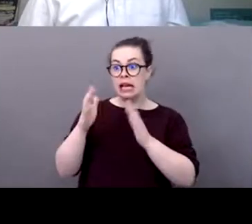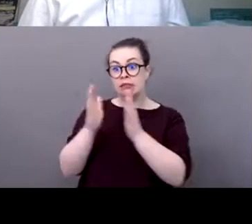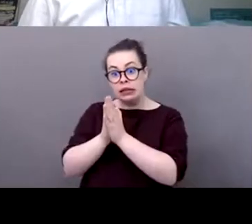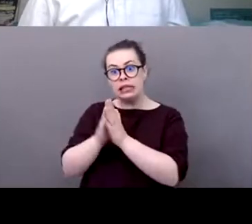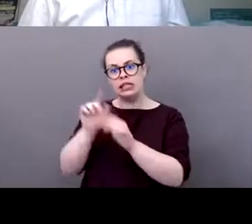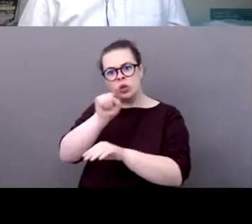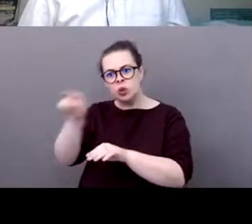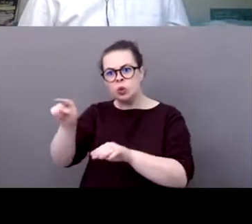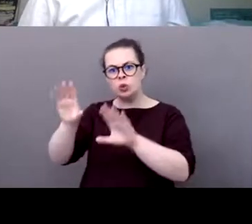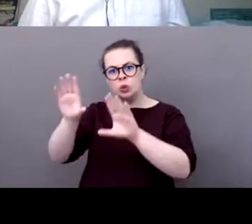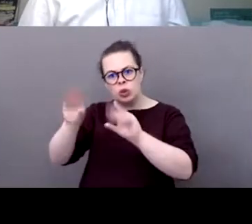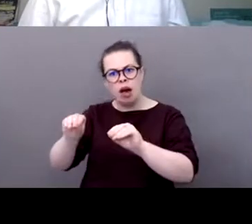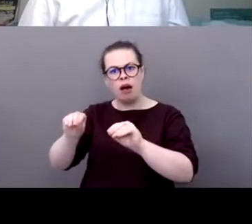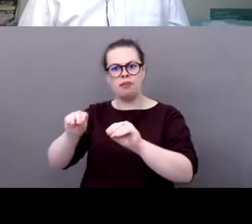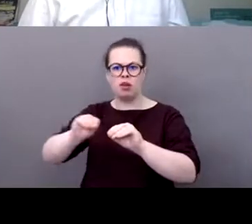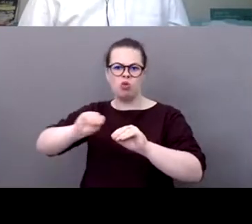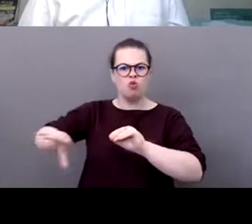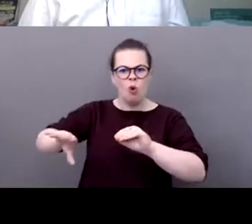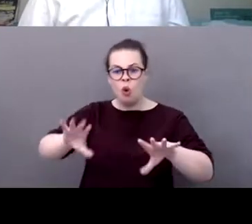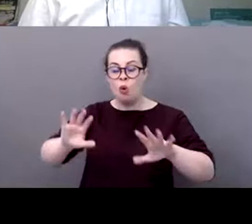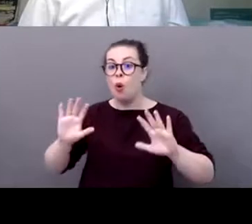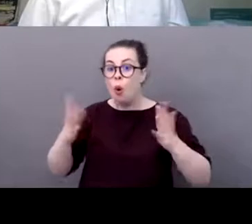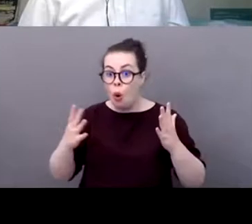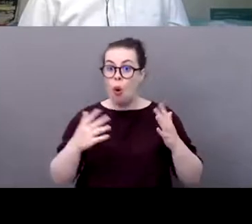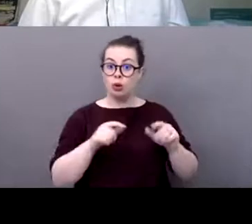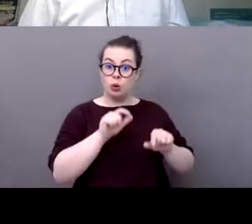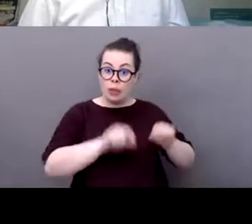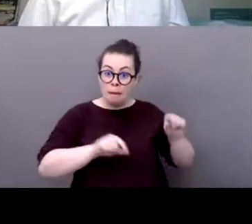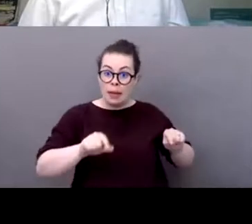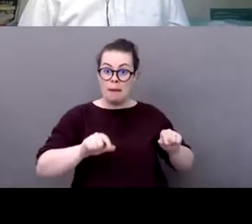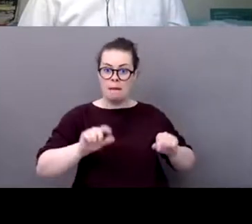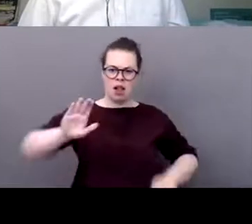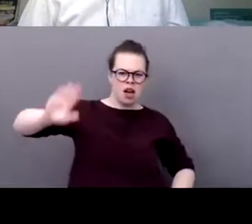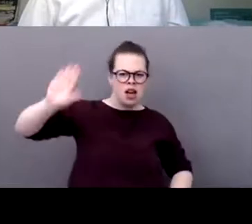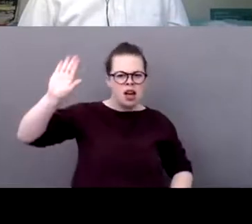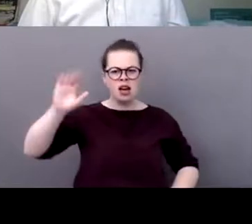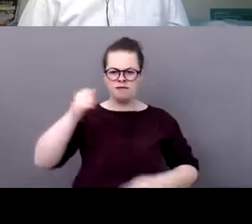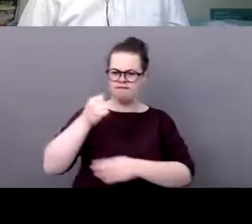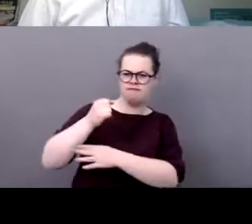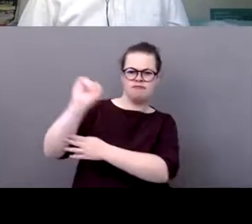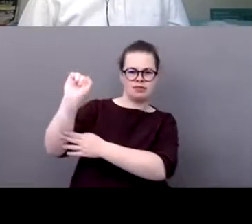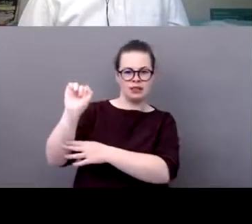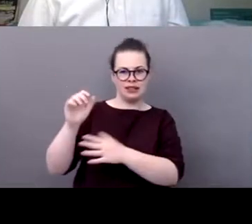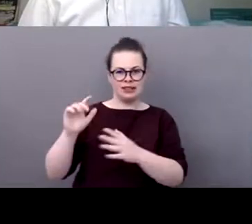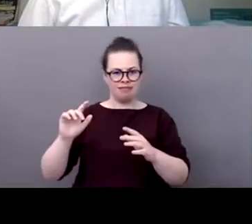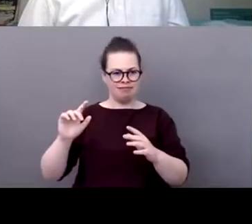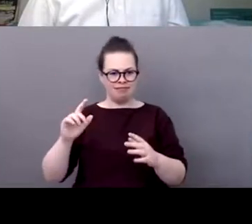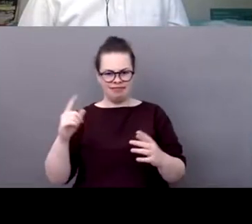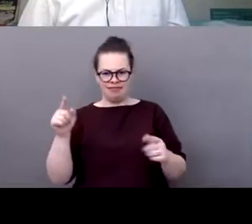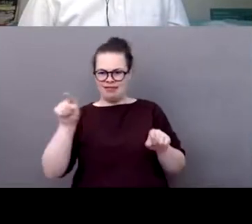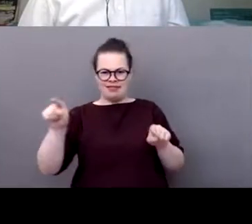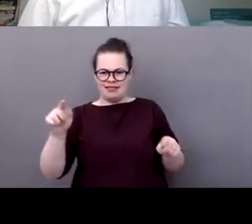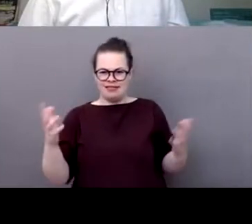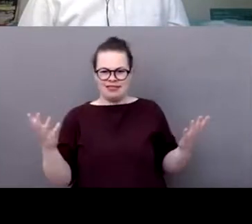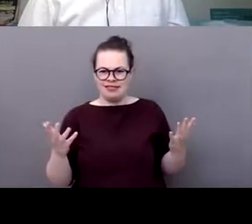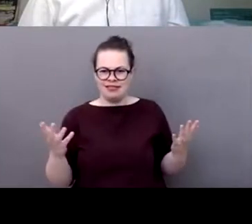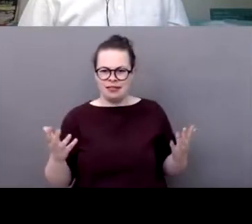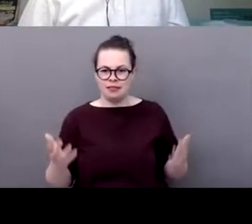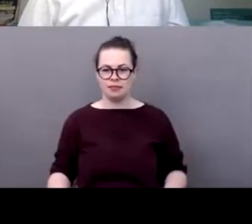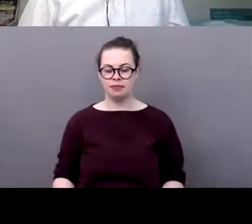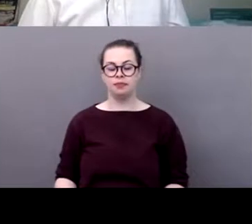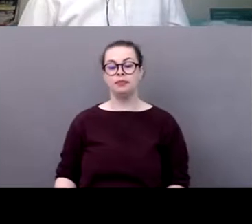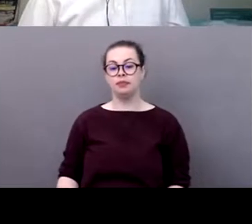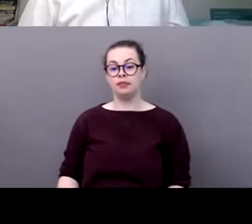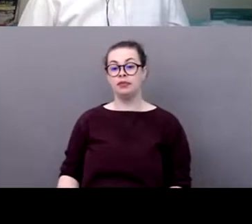begin with so well at least from iucn perspective we are working with the international federations and regional